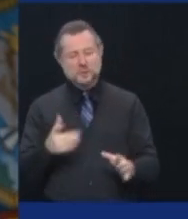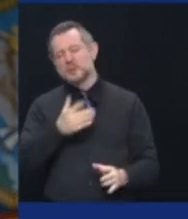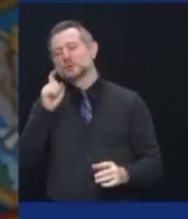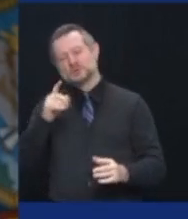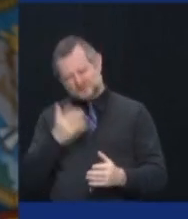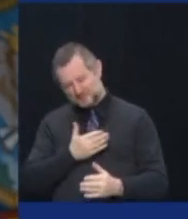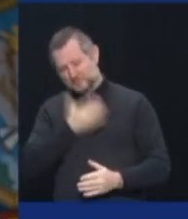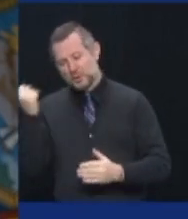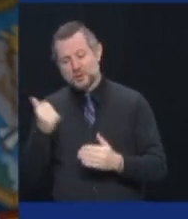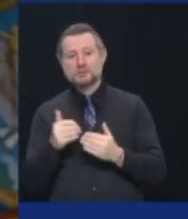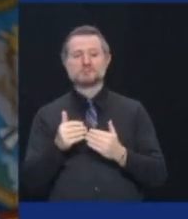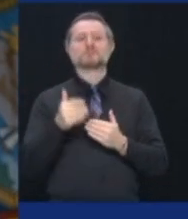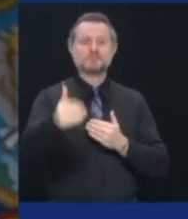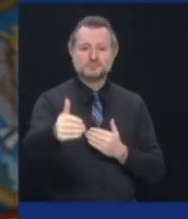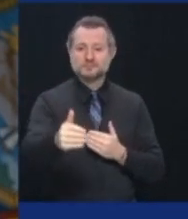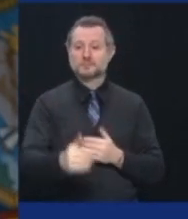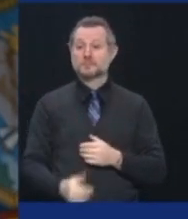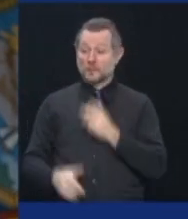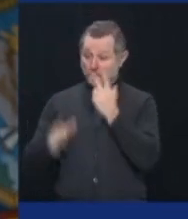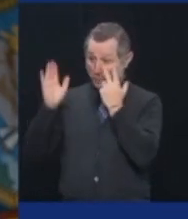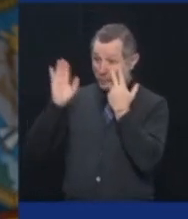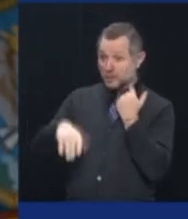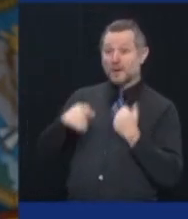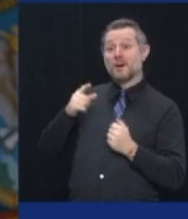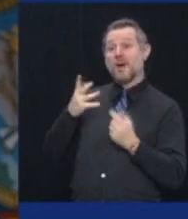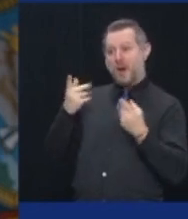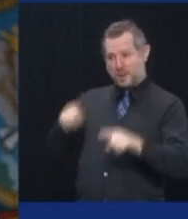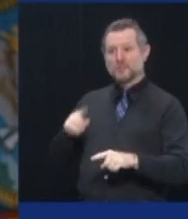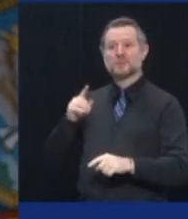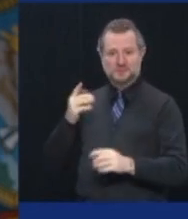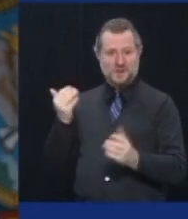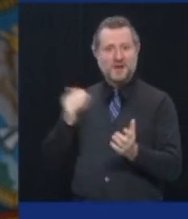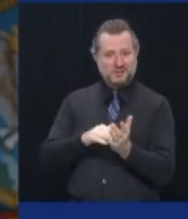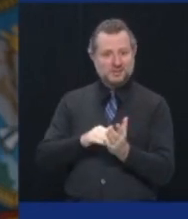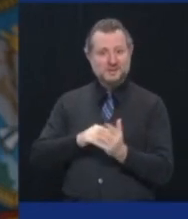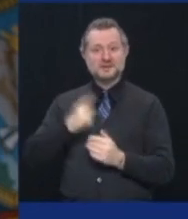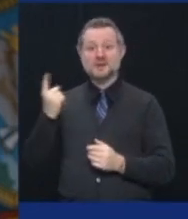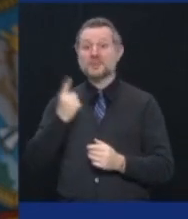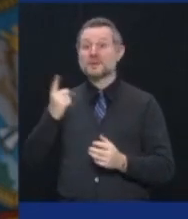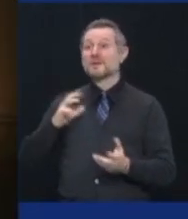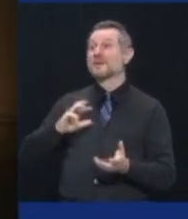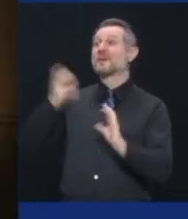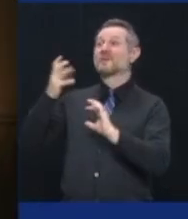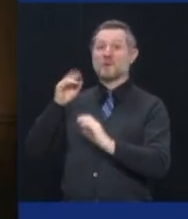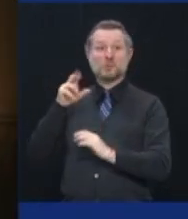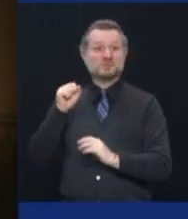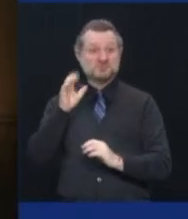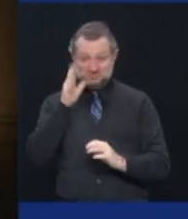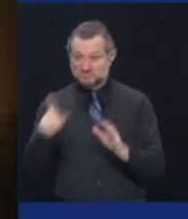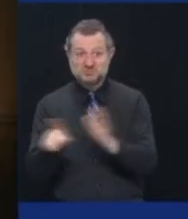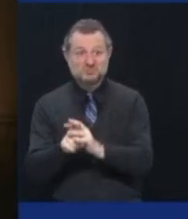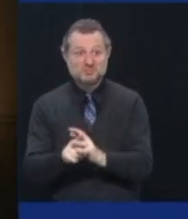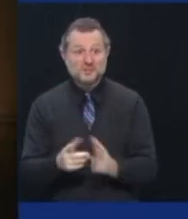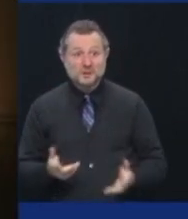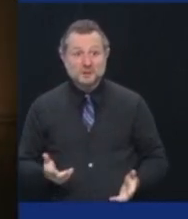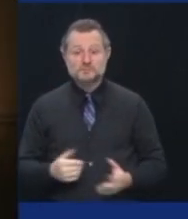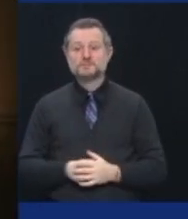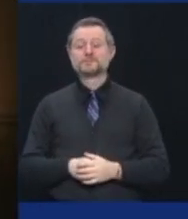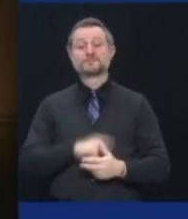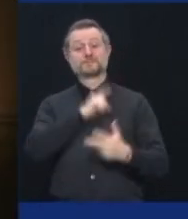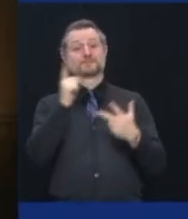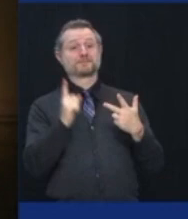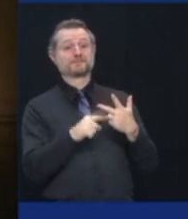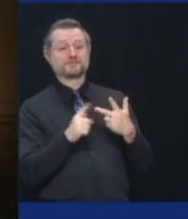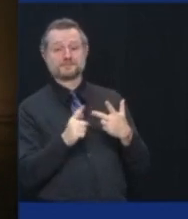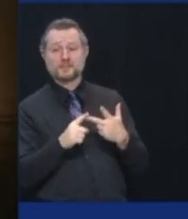all now should realize, there will be a next time. Third, we must deal with a short-term